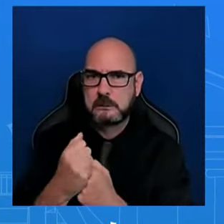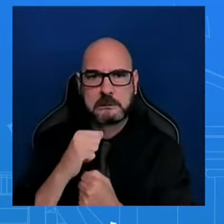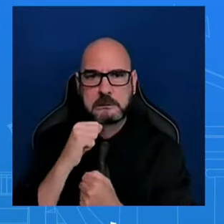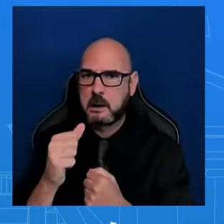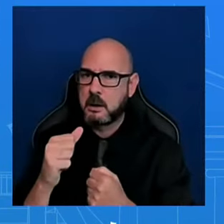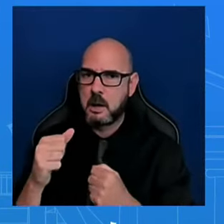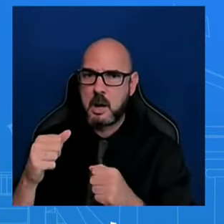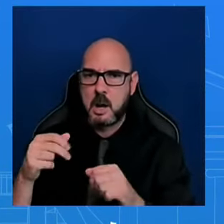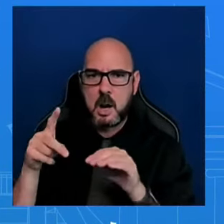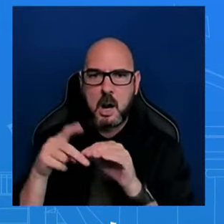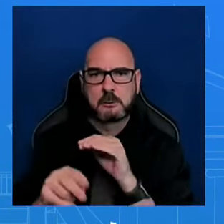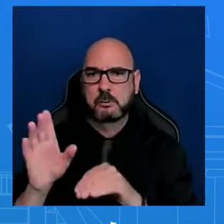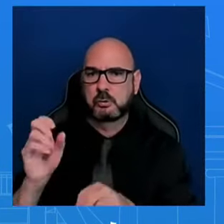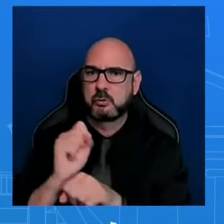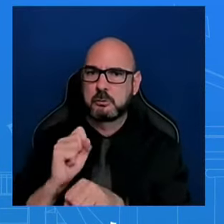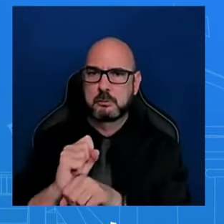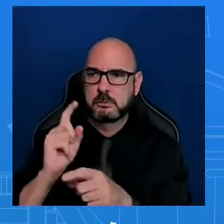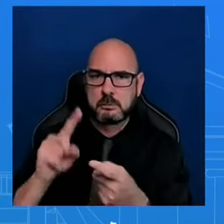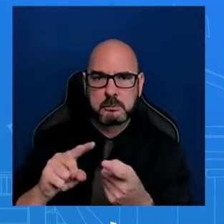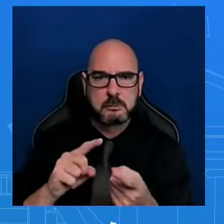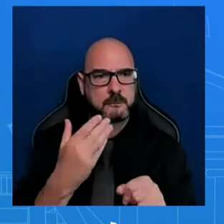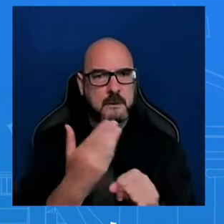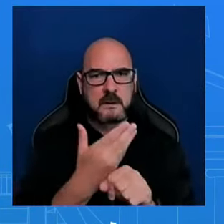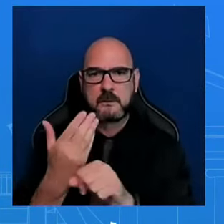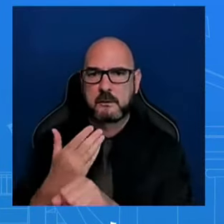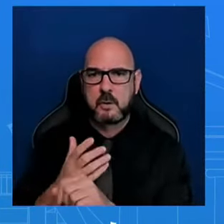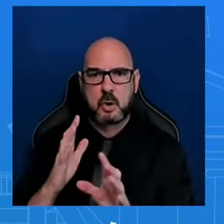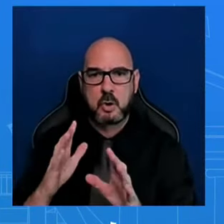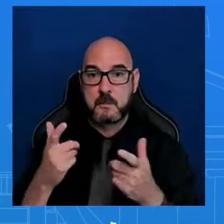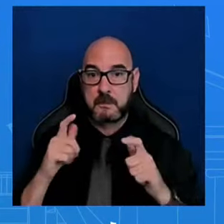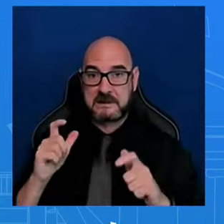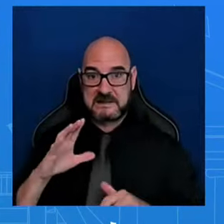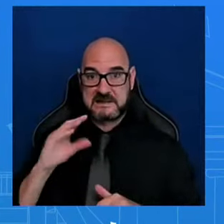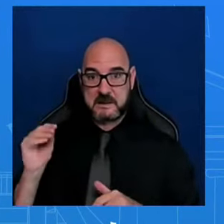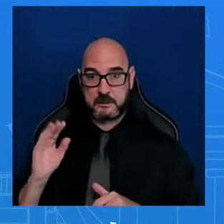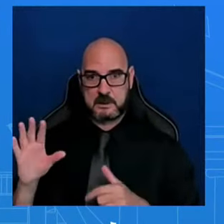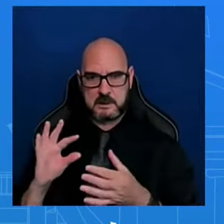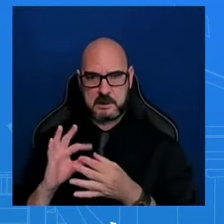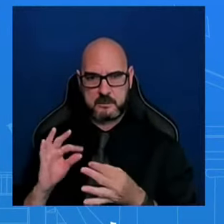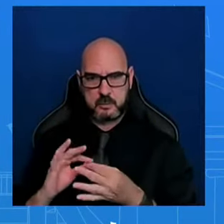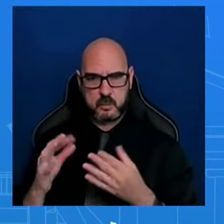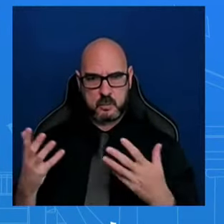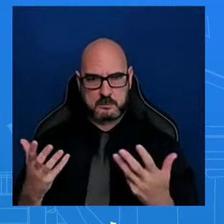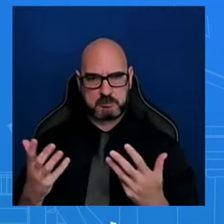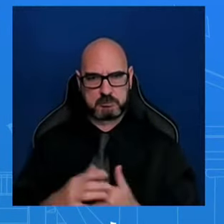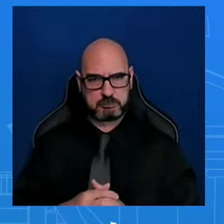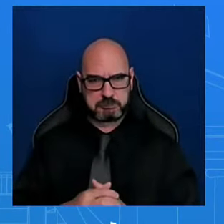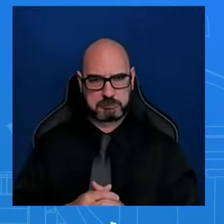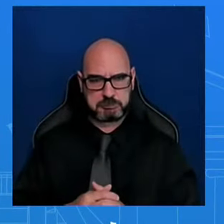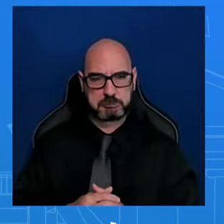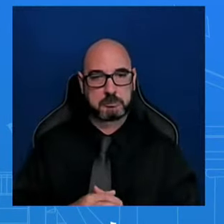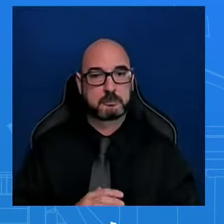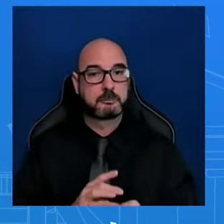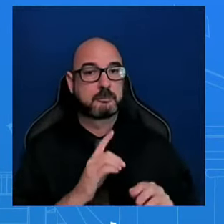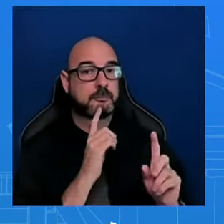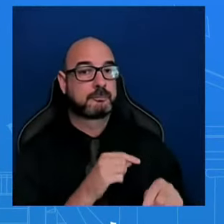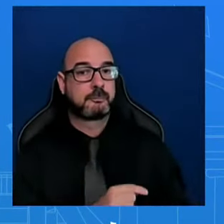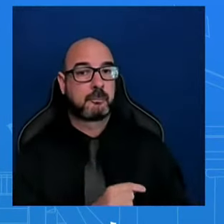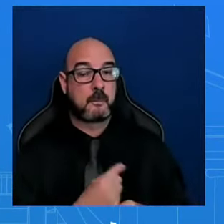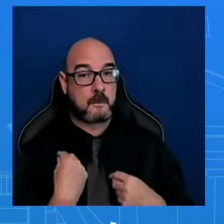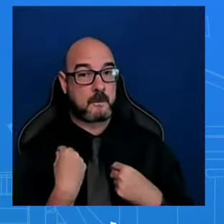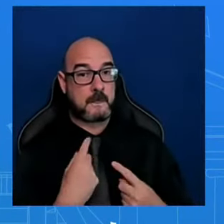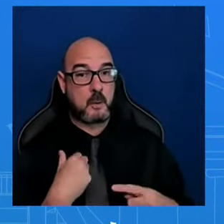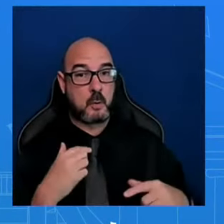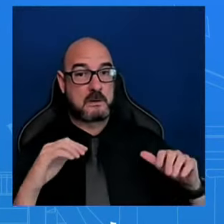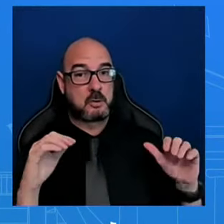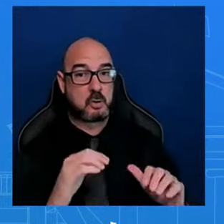to those big companies? So a couple of things that—and I think I've read this out before—that we have been doing as it relates to supply chain and